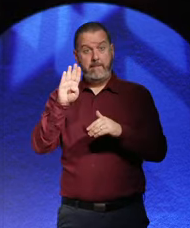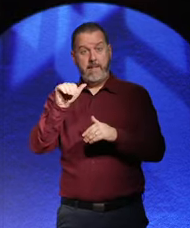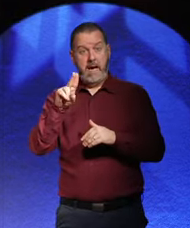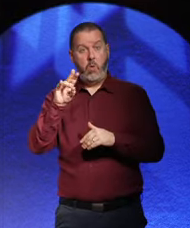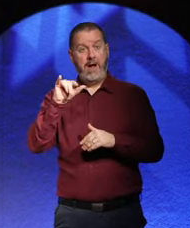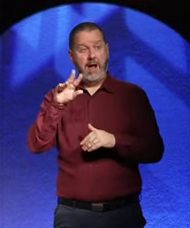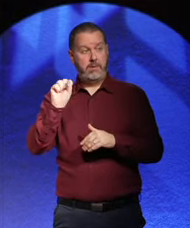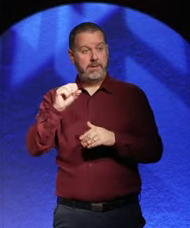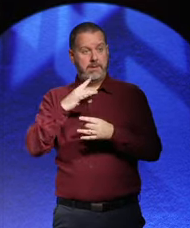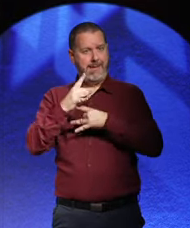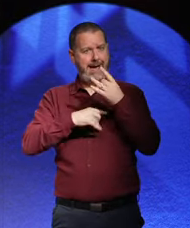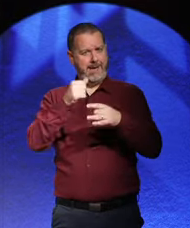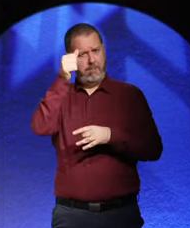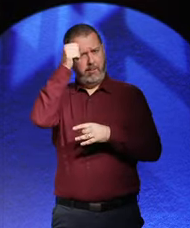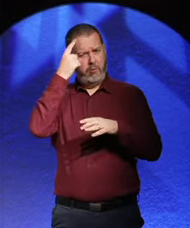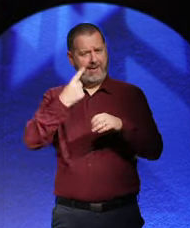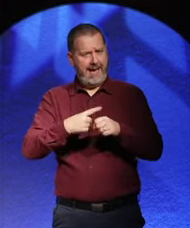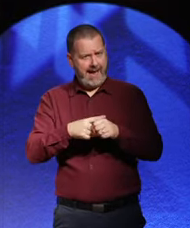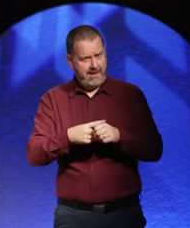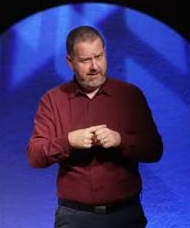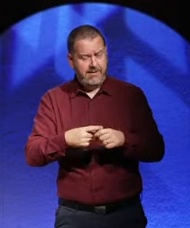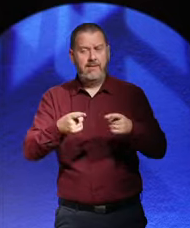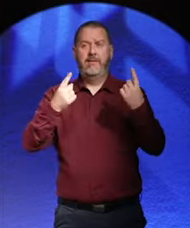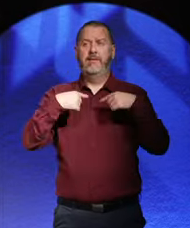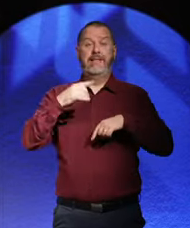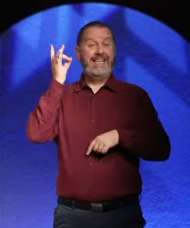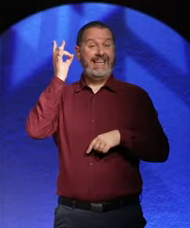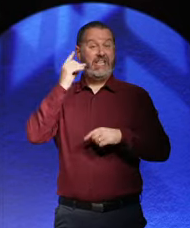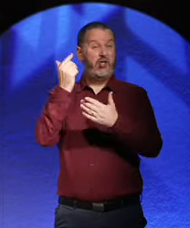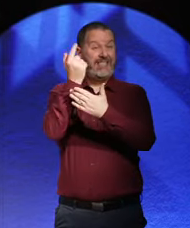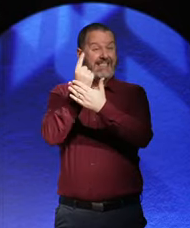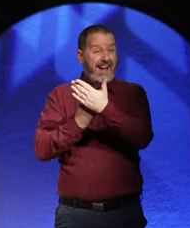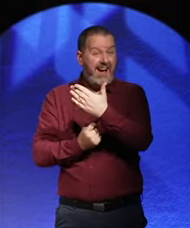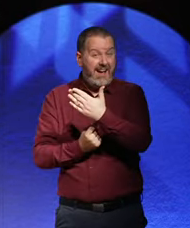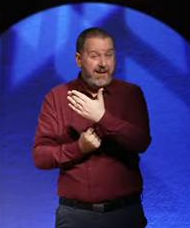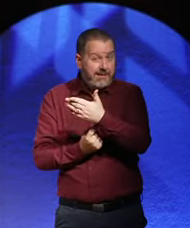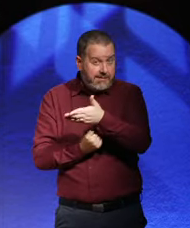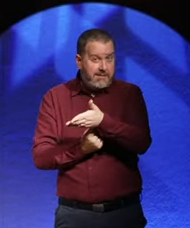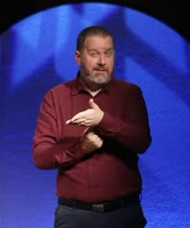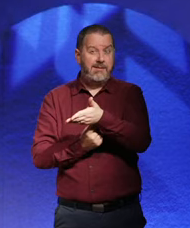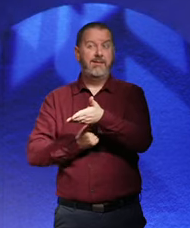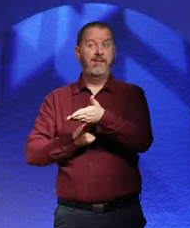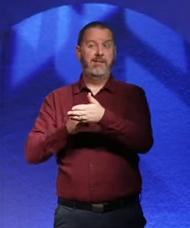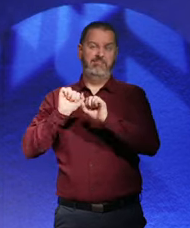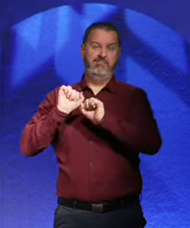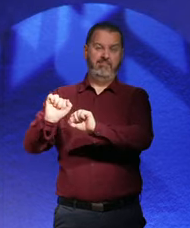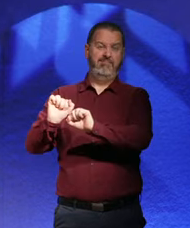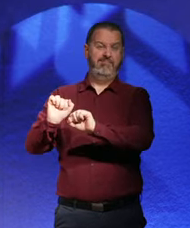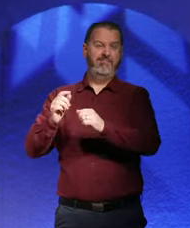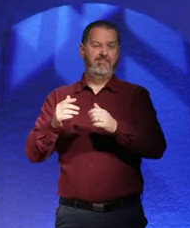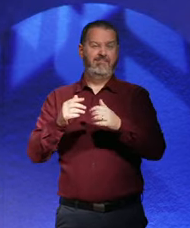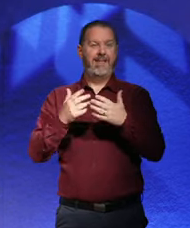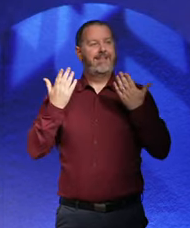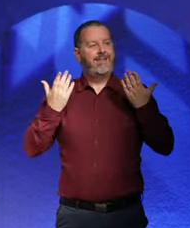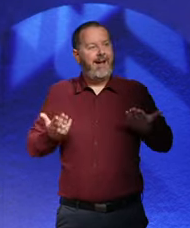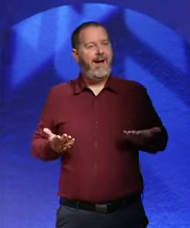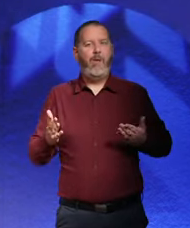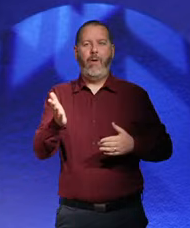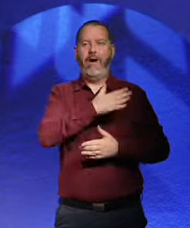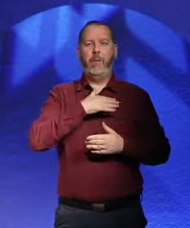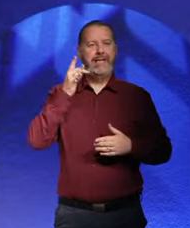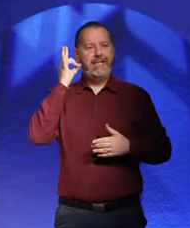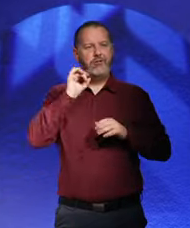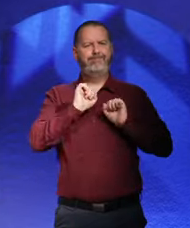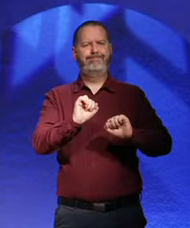bungalows. Kitchen design. Very sort of, you know... The kind of kitchens that we have now, they